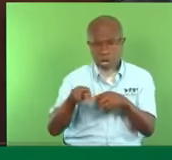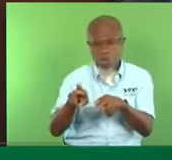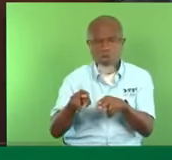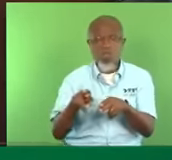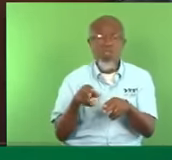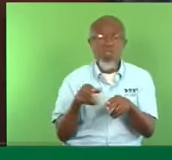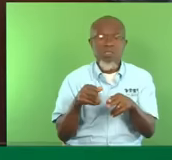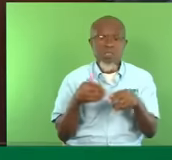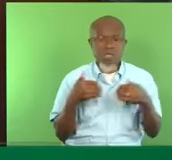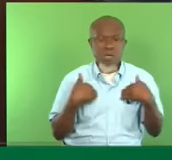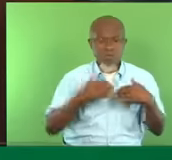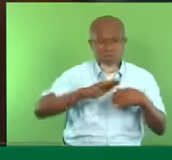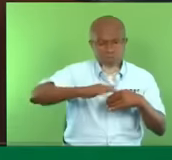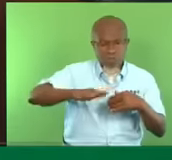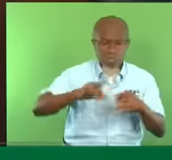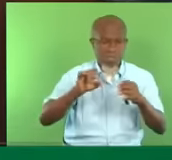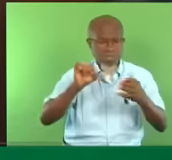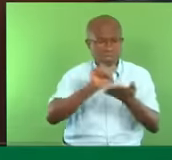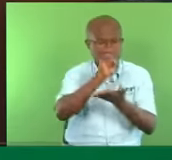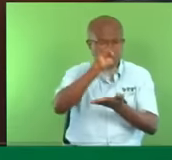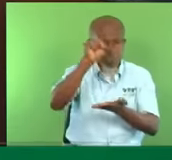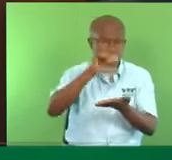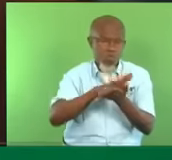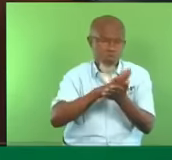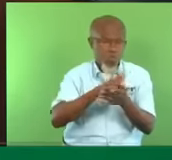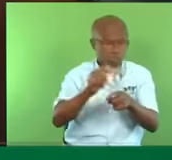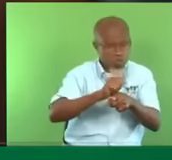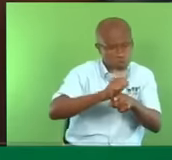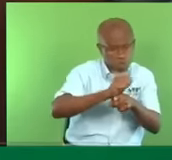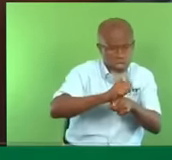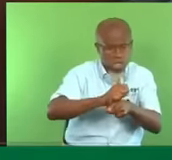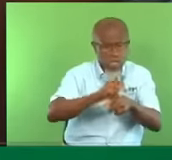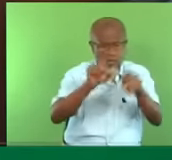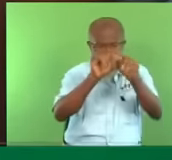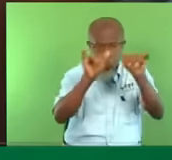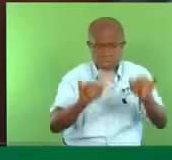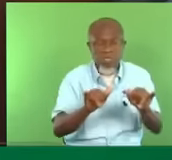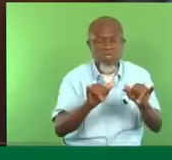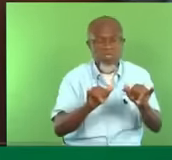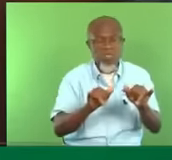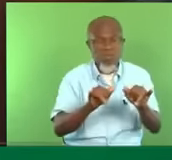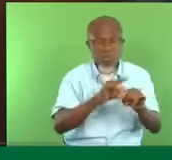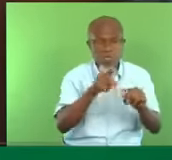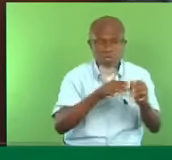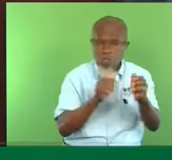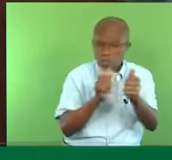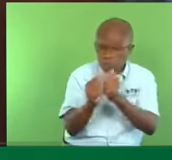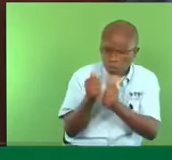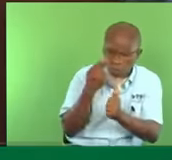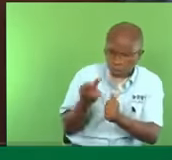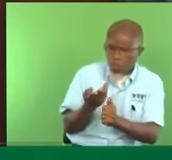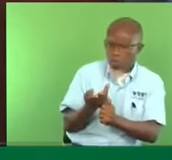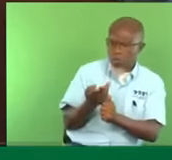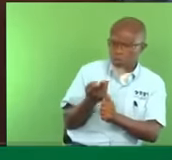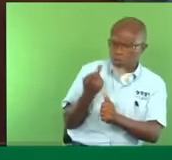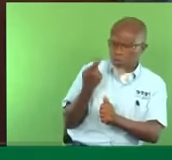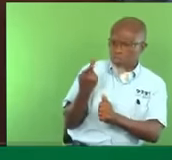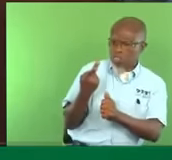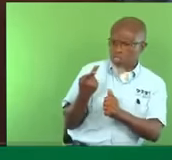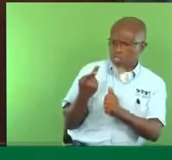area with secondary schools, training facilities and so on. When you pass there now, everything covered in bush.